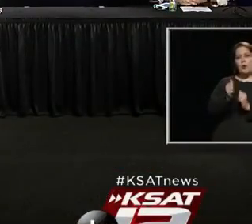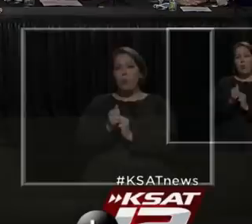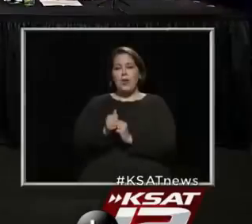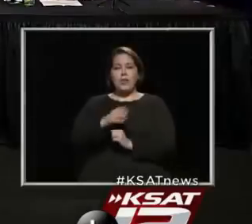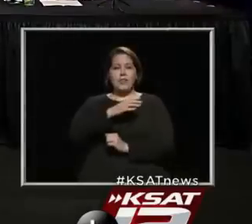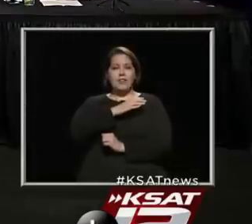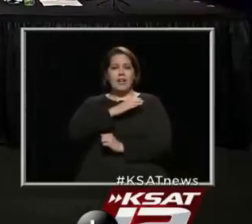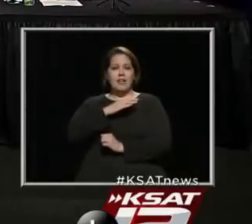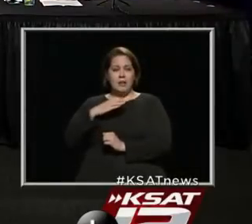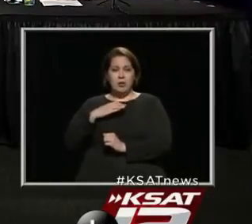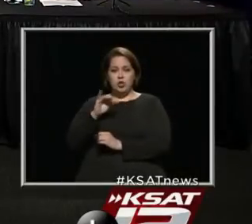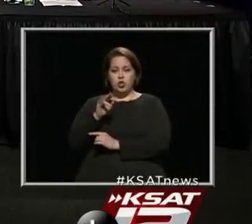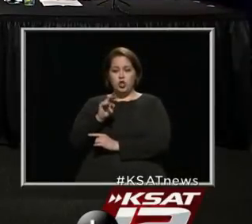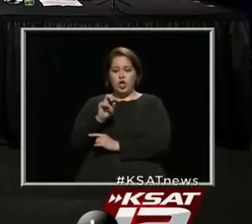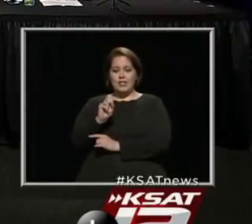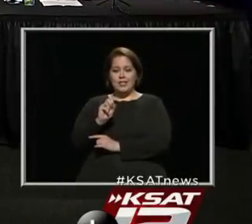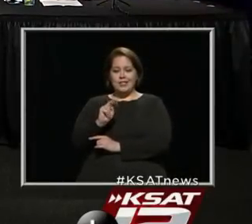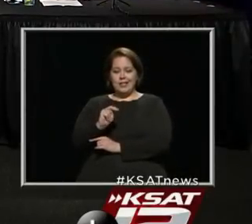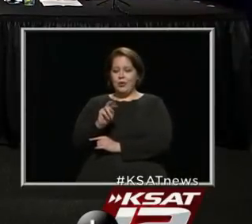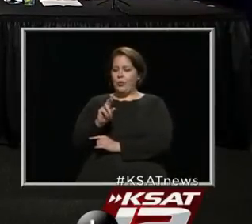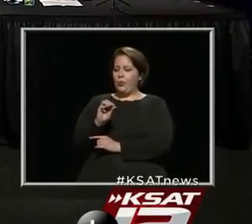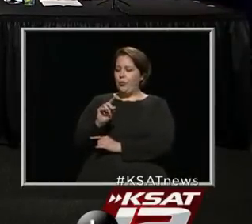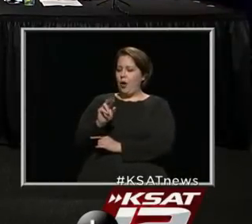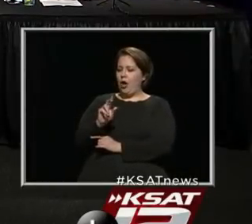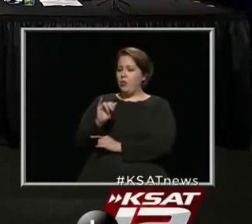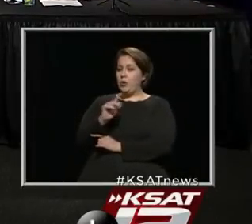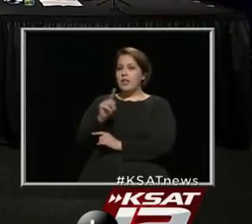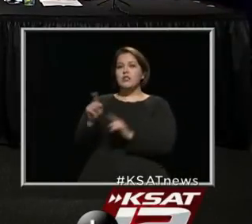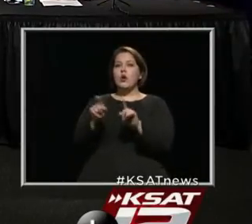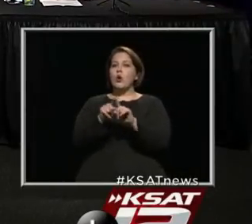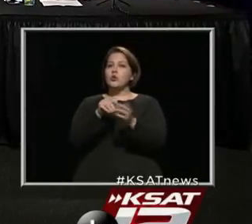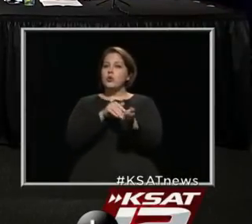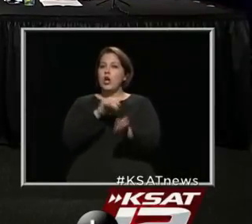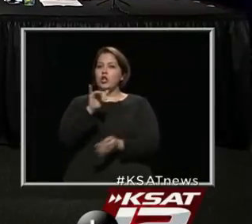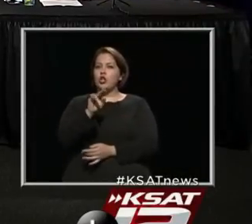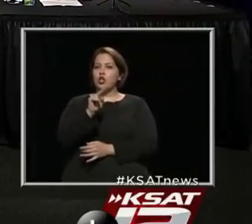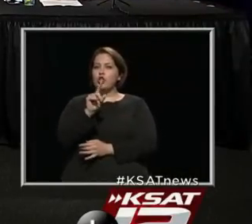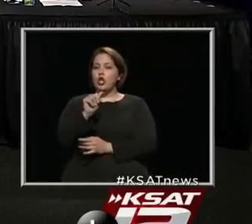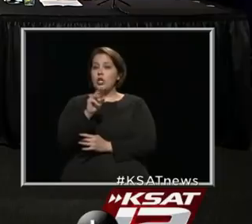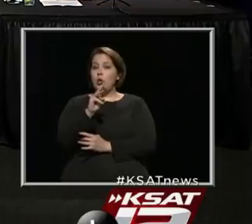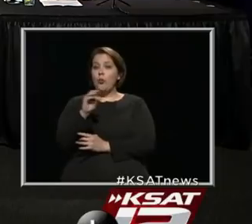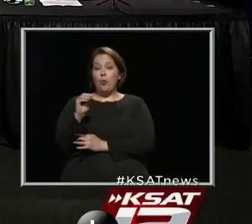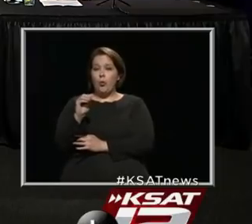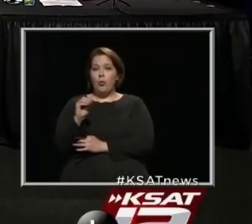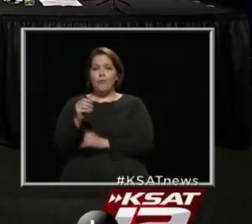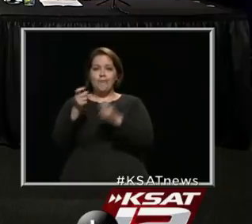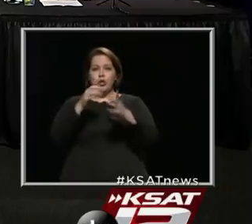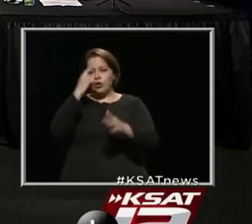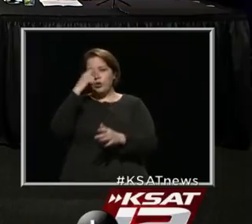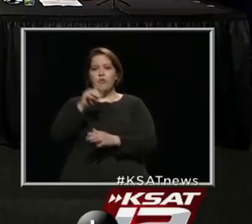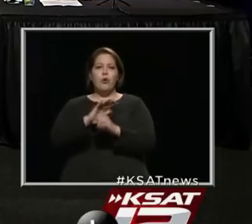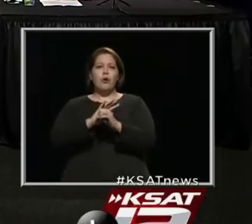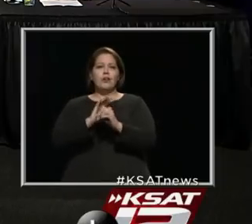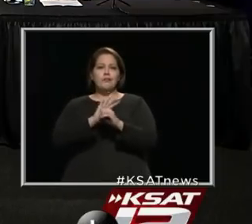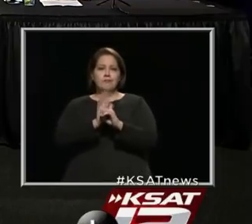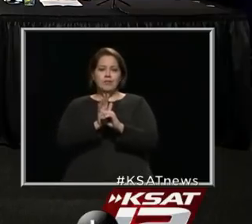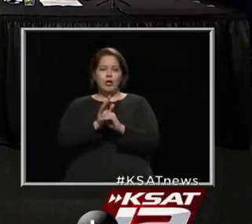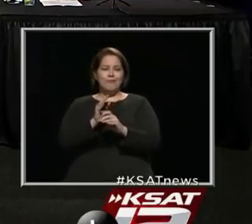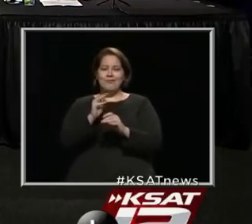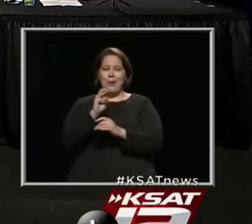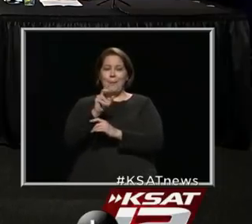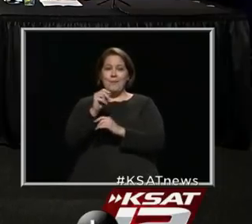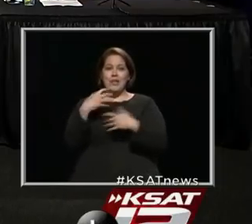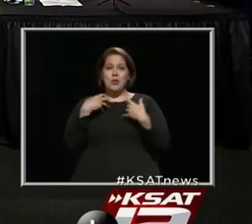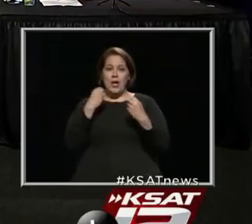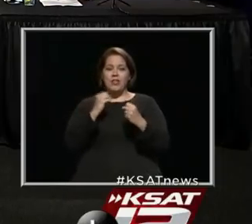Commissioner Justin Rodriguez, along with Dr. Junda Wu, who is our Medical Director for San Antonio Metro Health. And this is our COVID-19 update for the